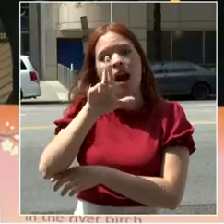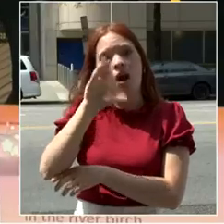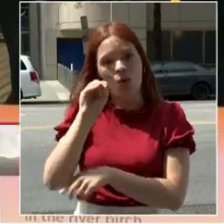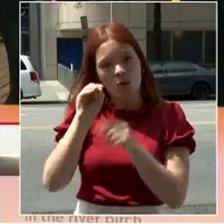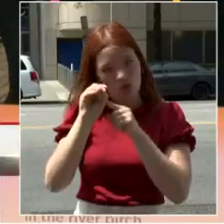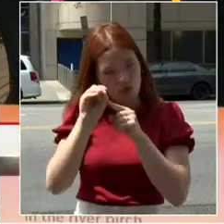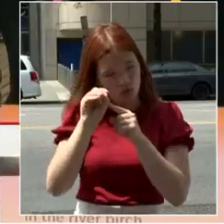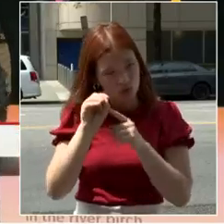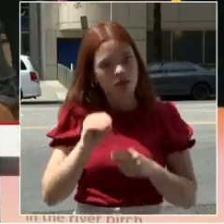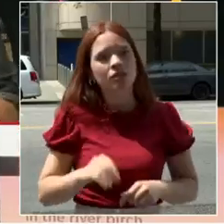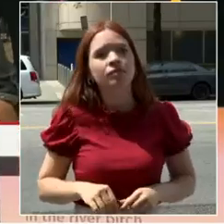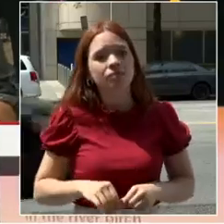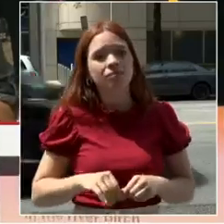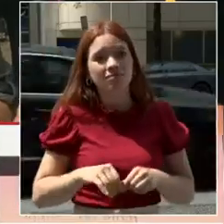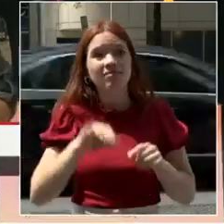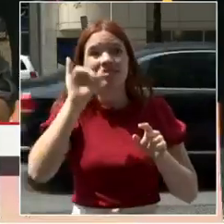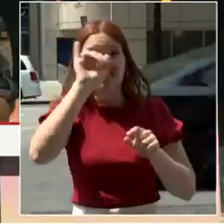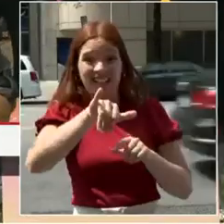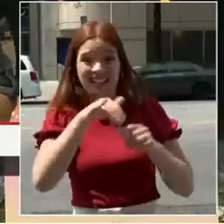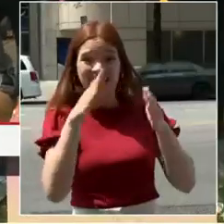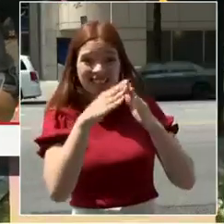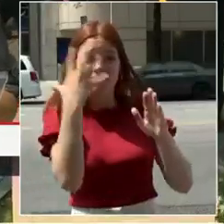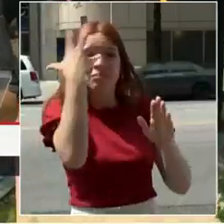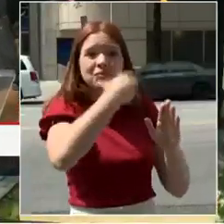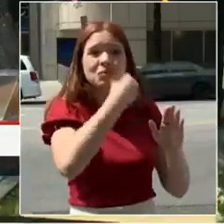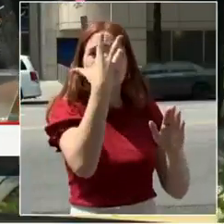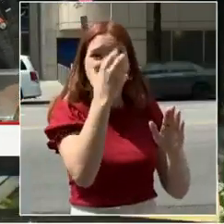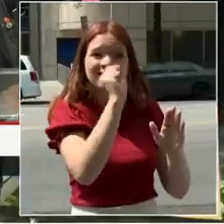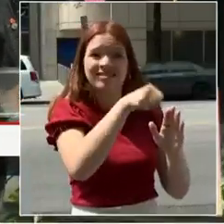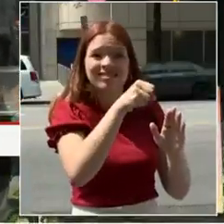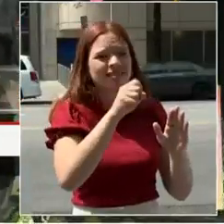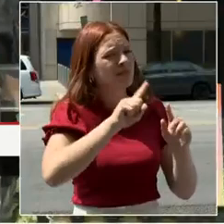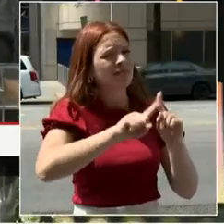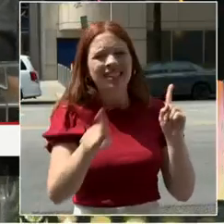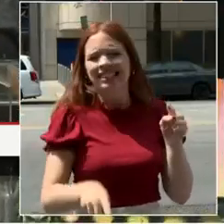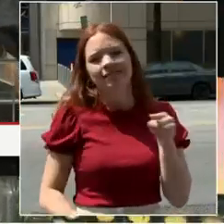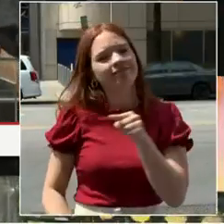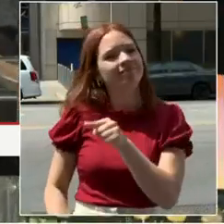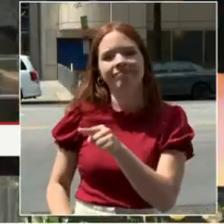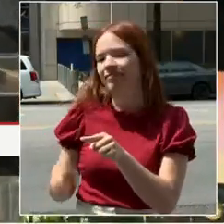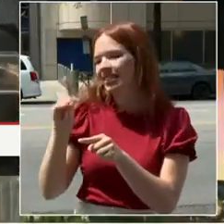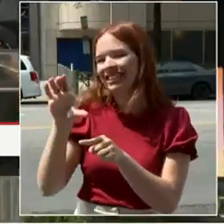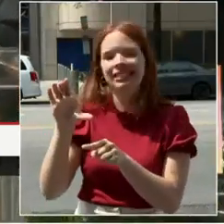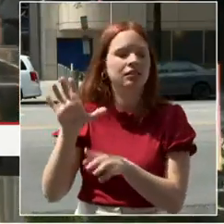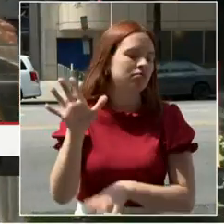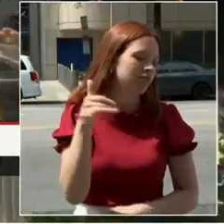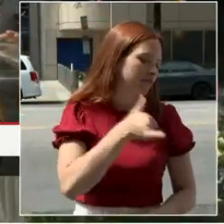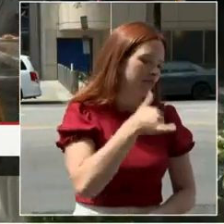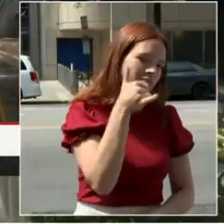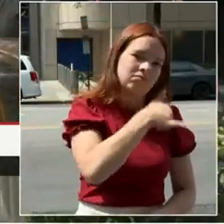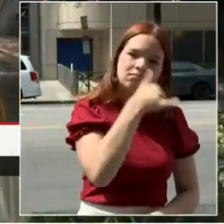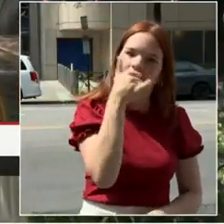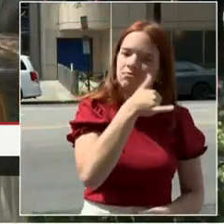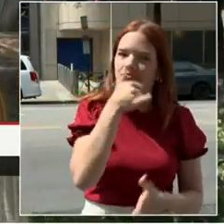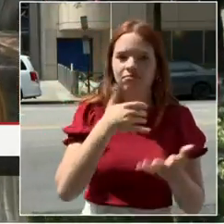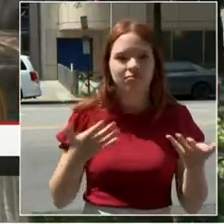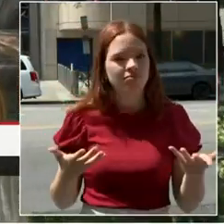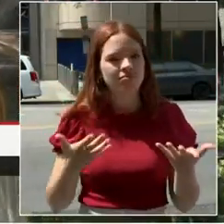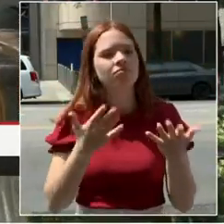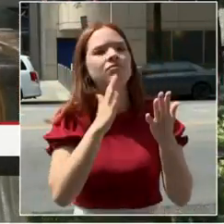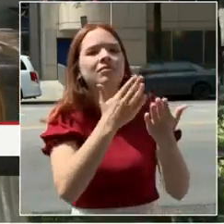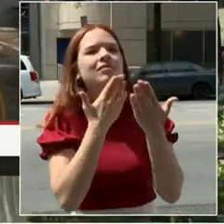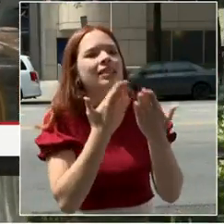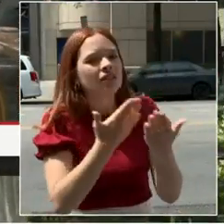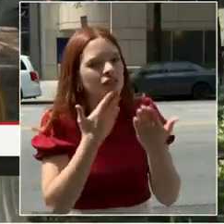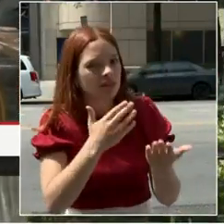Mariel Browser. Thank you so much for who you are. I cannot thank you enough for everything that you are doing for the city.